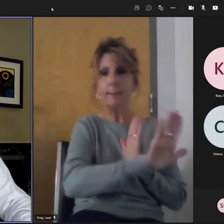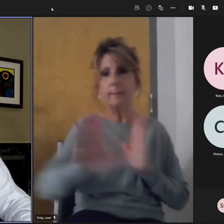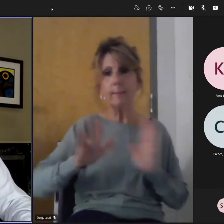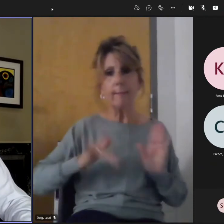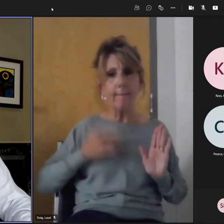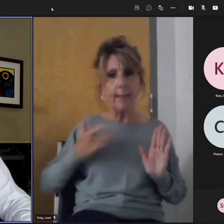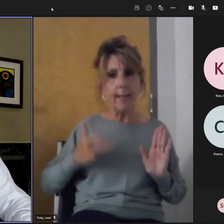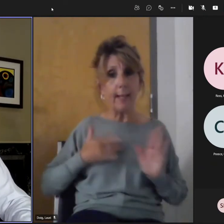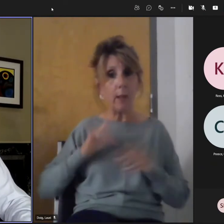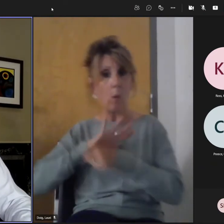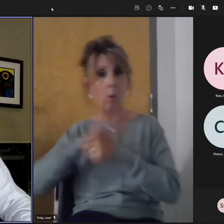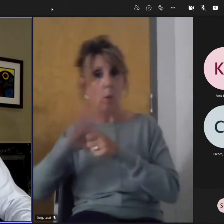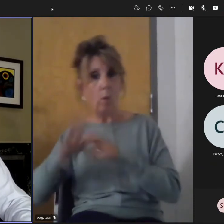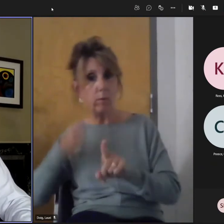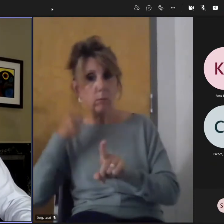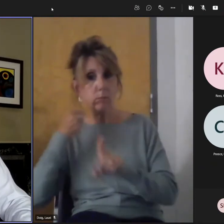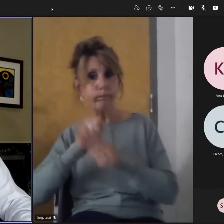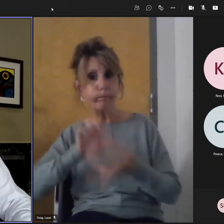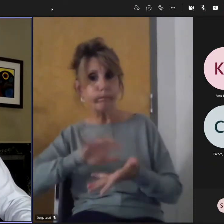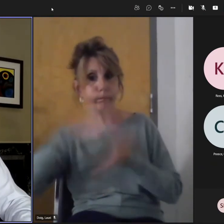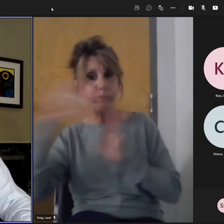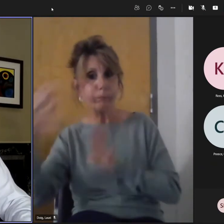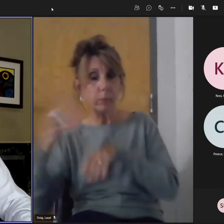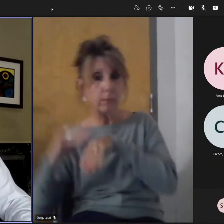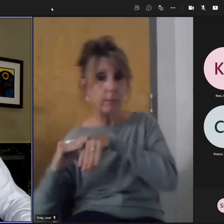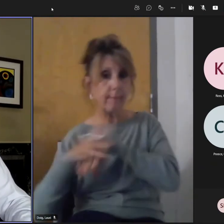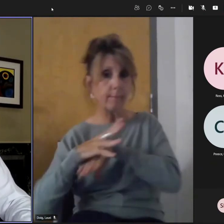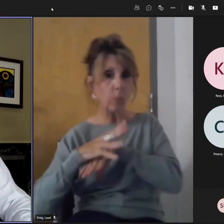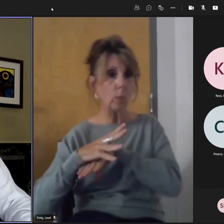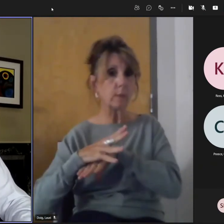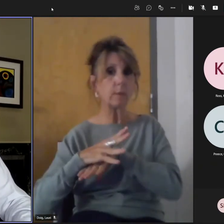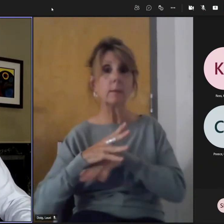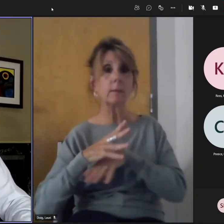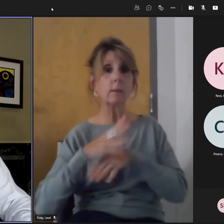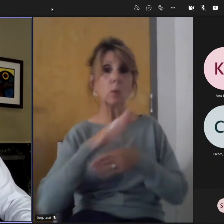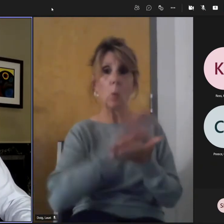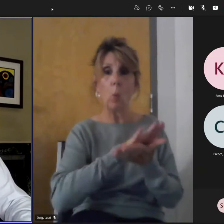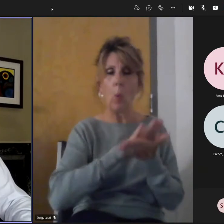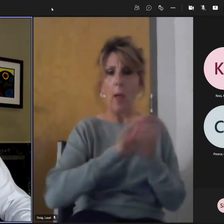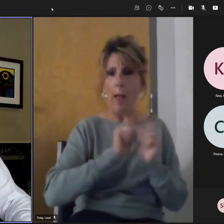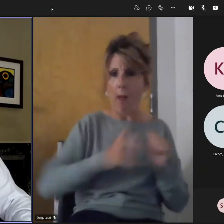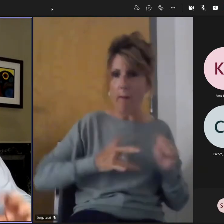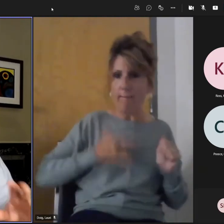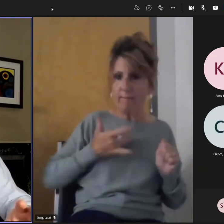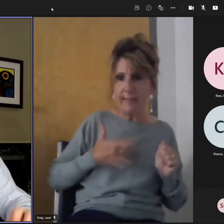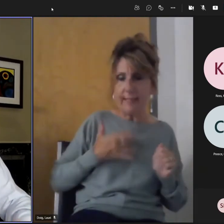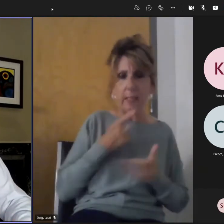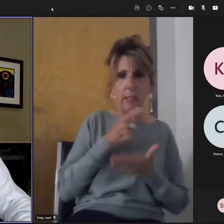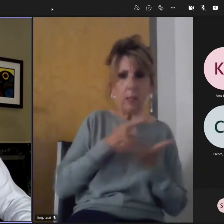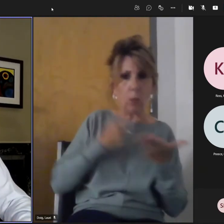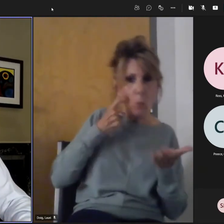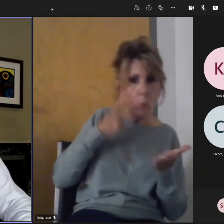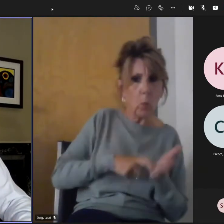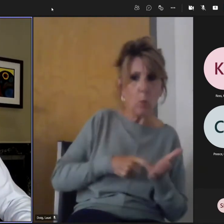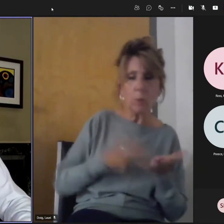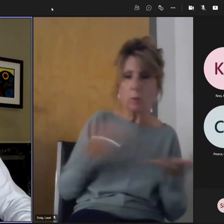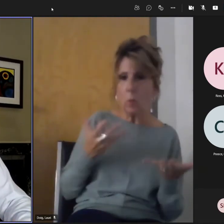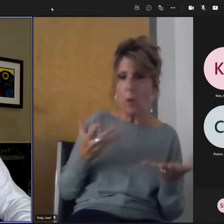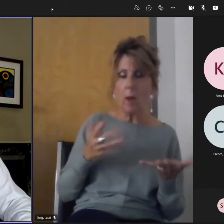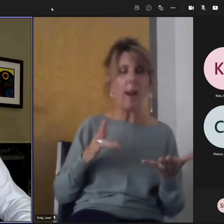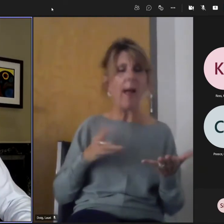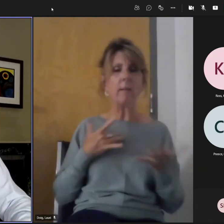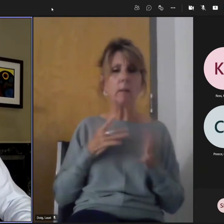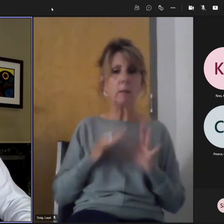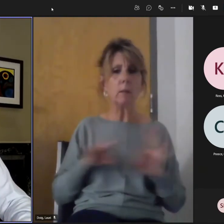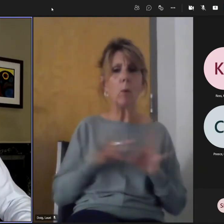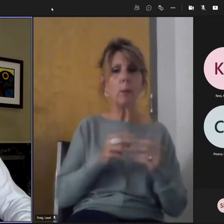more productively and more effectively? I think you will find an uptake there that wasn't there before, but I think you have to be a catalyst to make it happen.